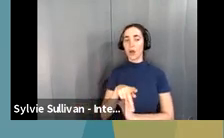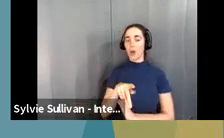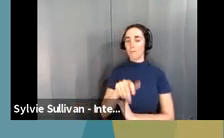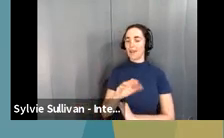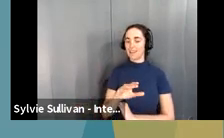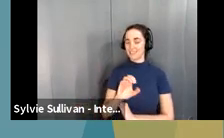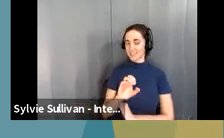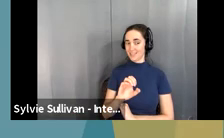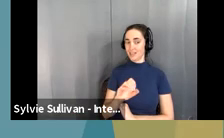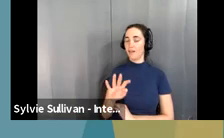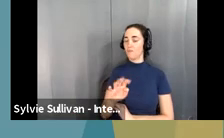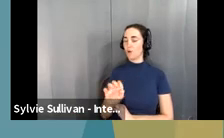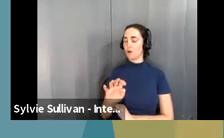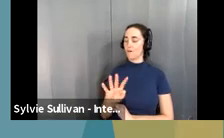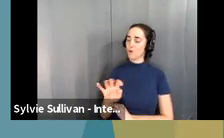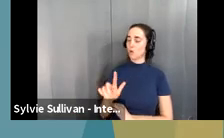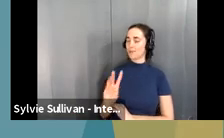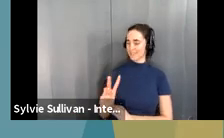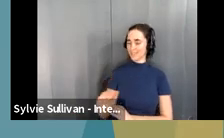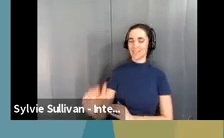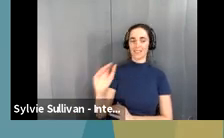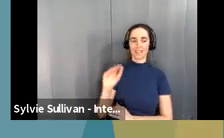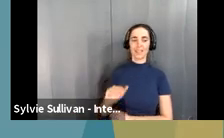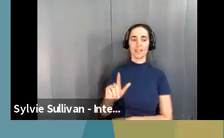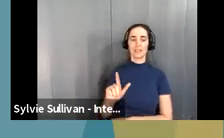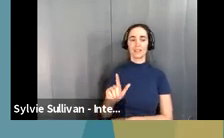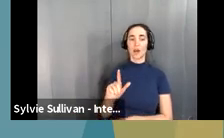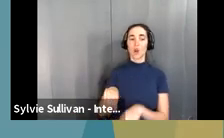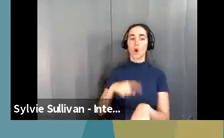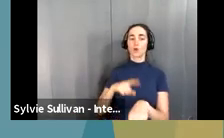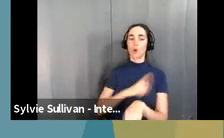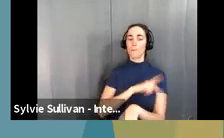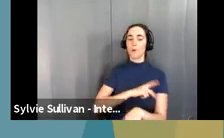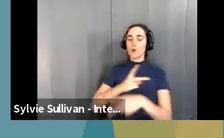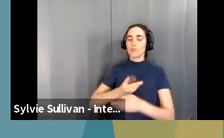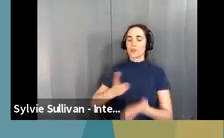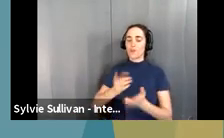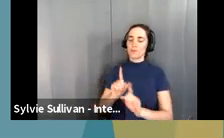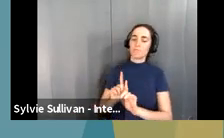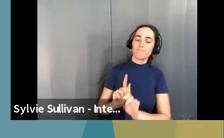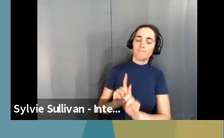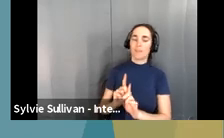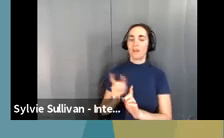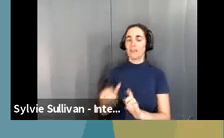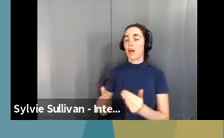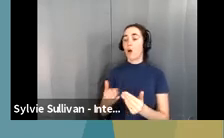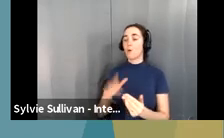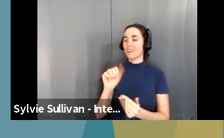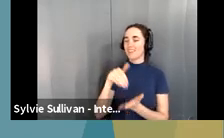participants at 426, and long-term personal care services at almost 10,000.